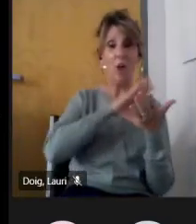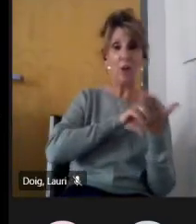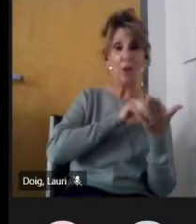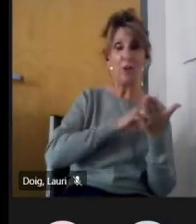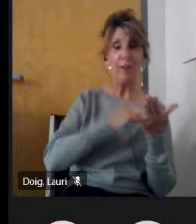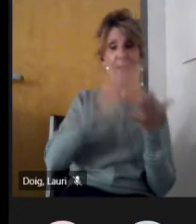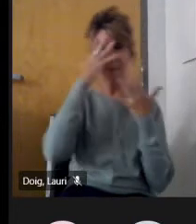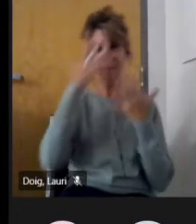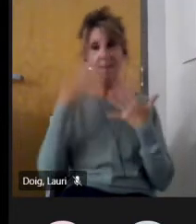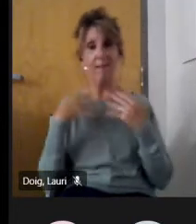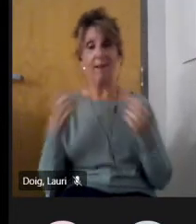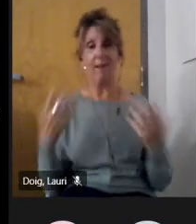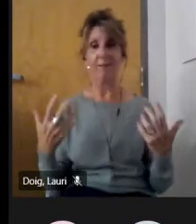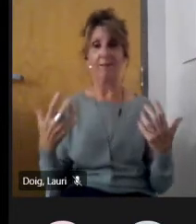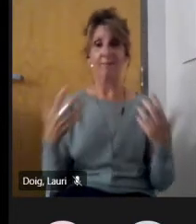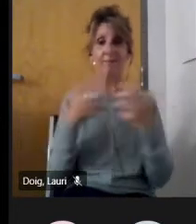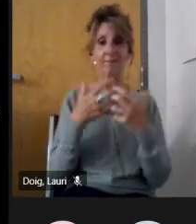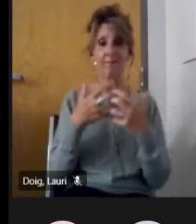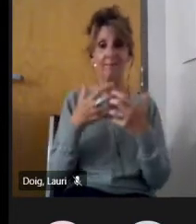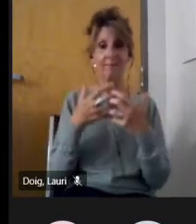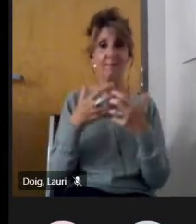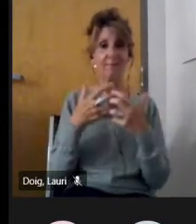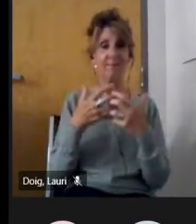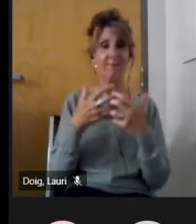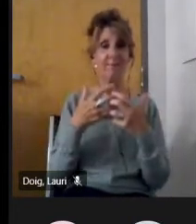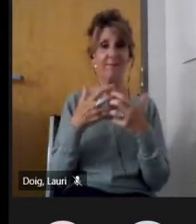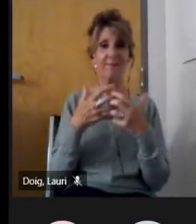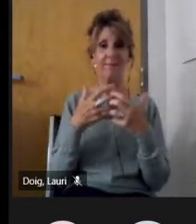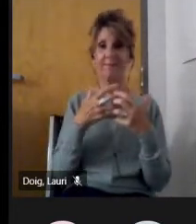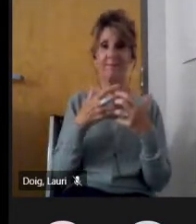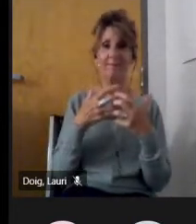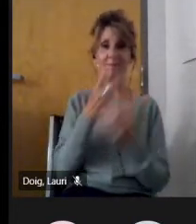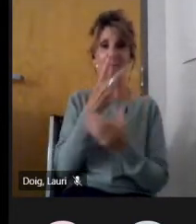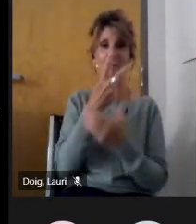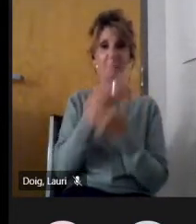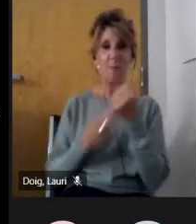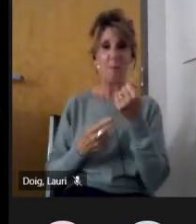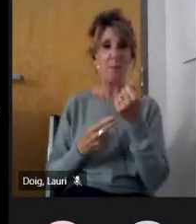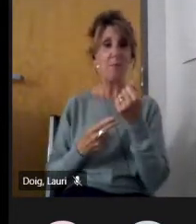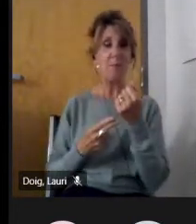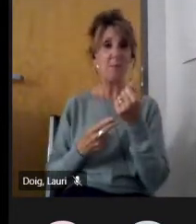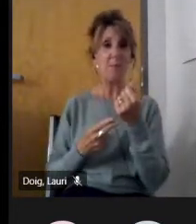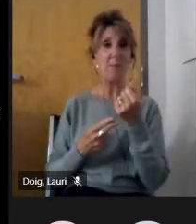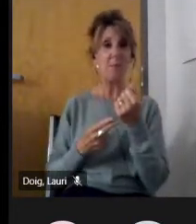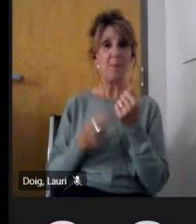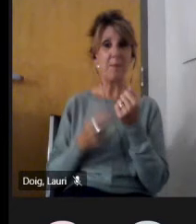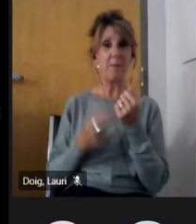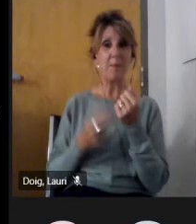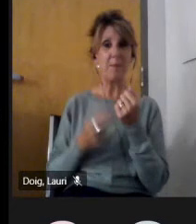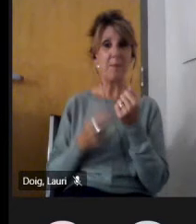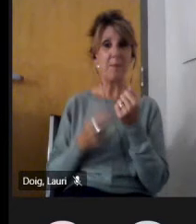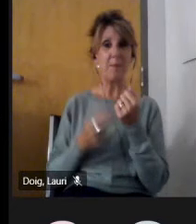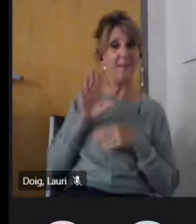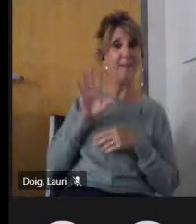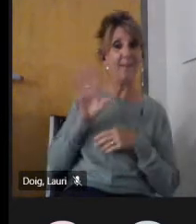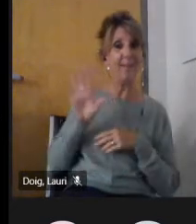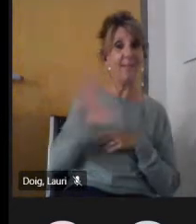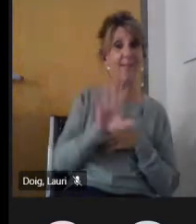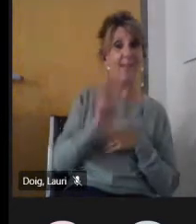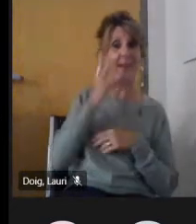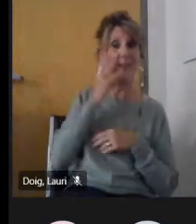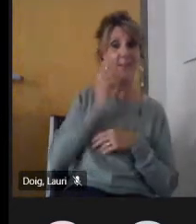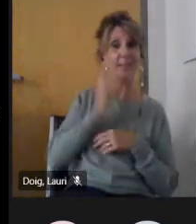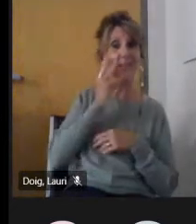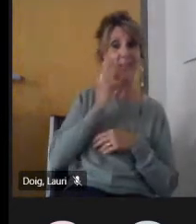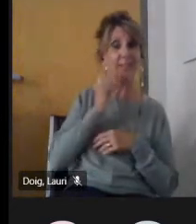same act, what you saw in terms of quality experiences of learning that stick